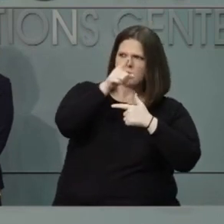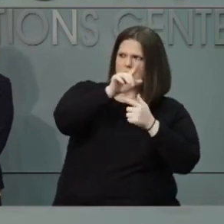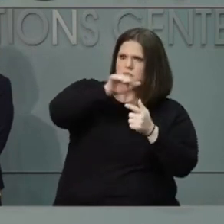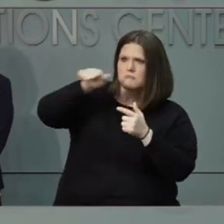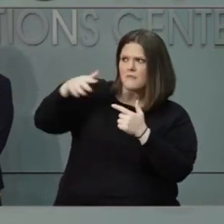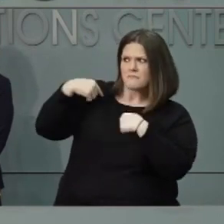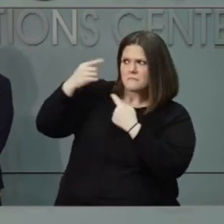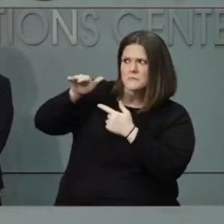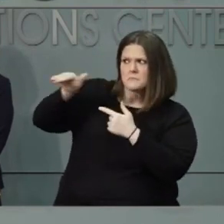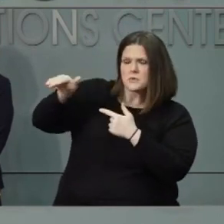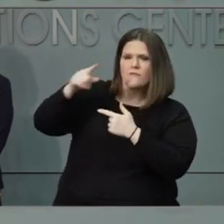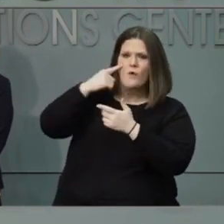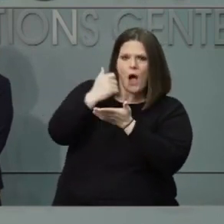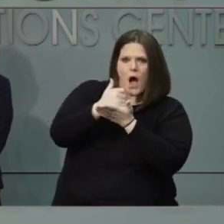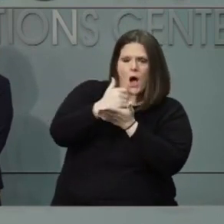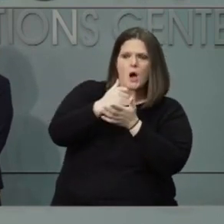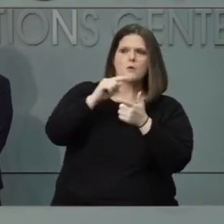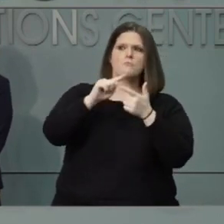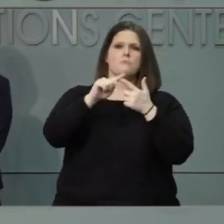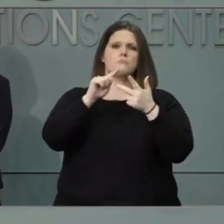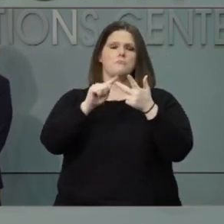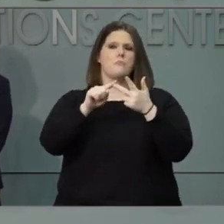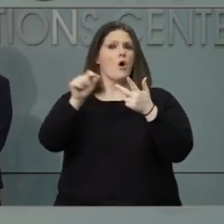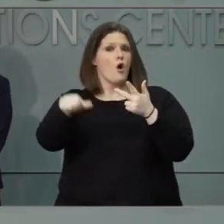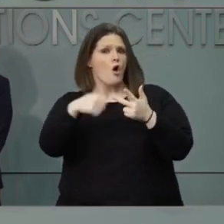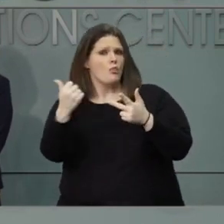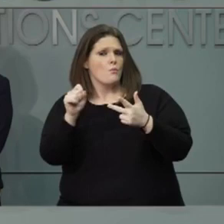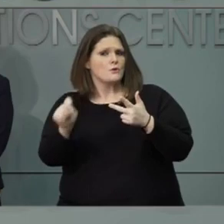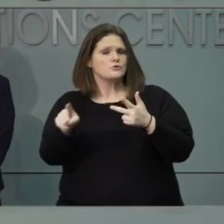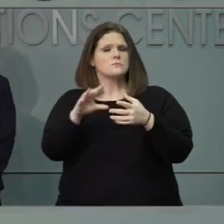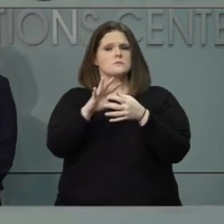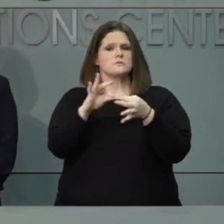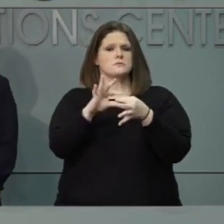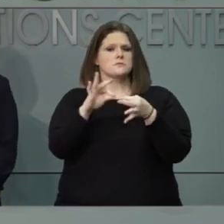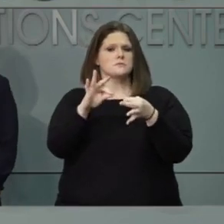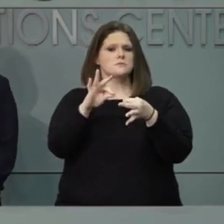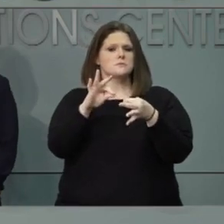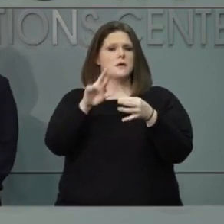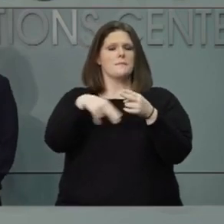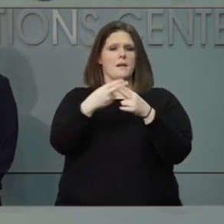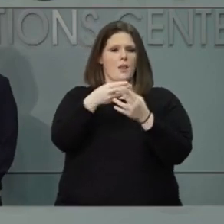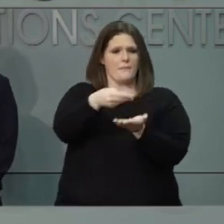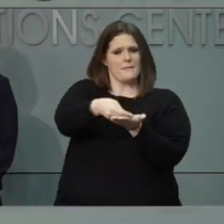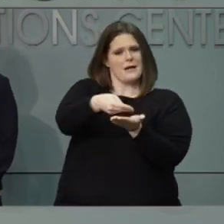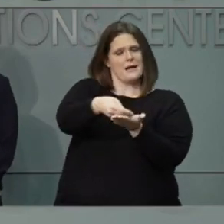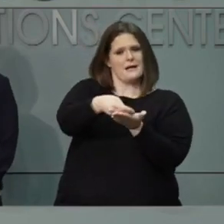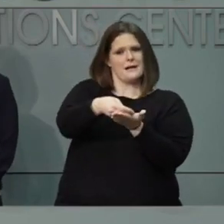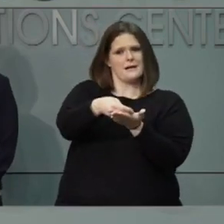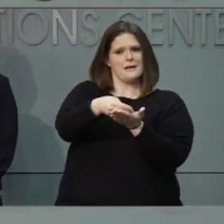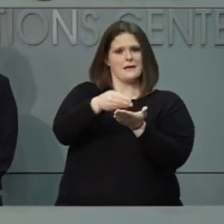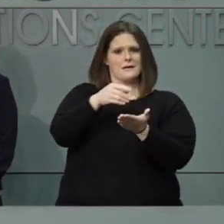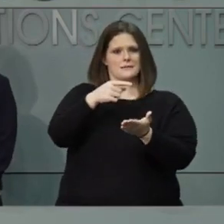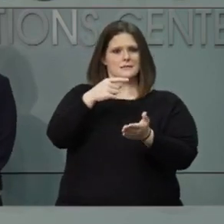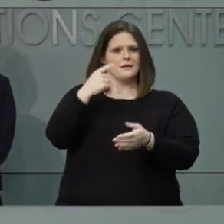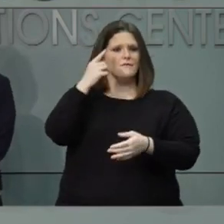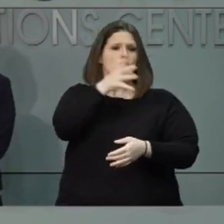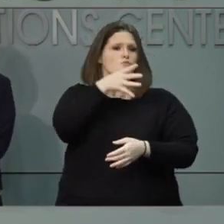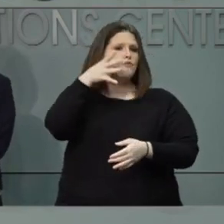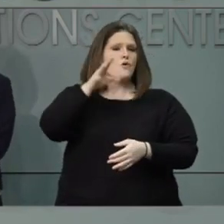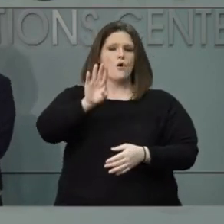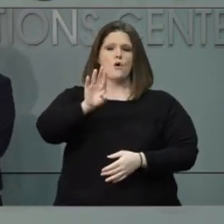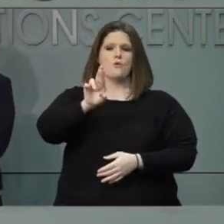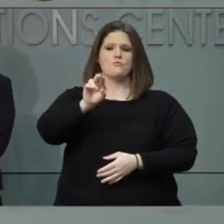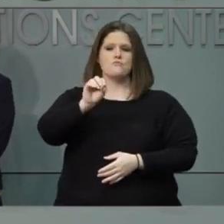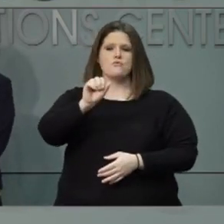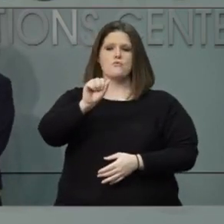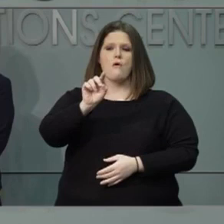sent you a letter, Governor Cooper, saying that the rural broadband expansion money wasn't going to be allocated. Is